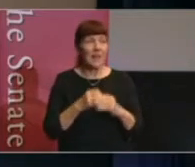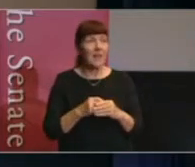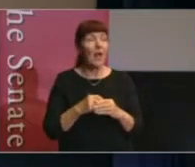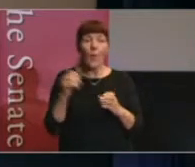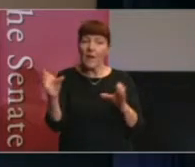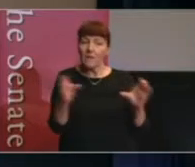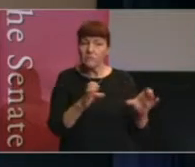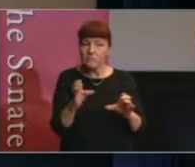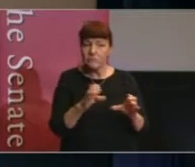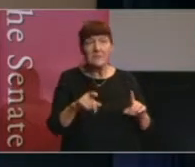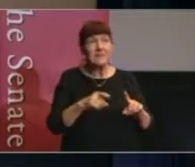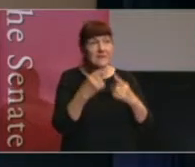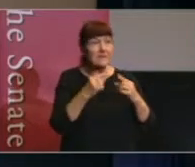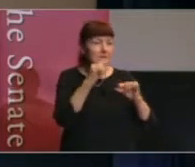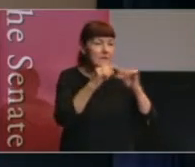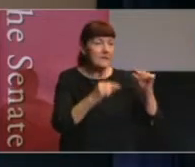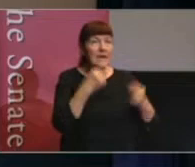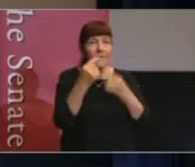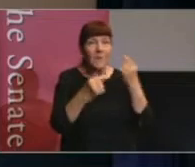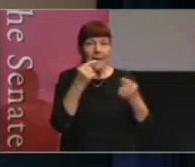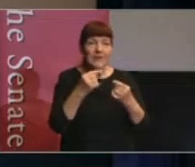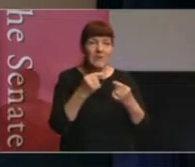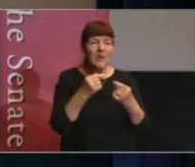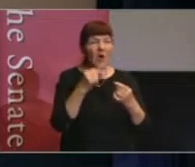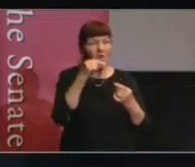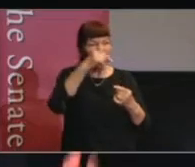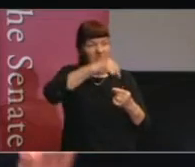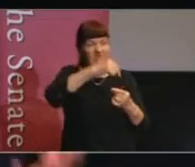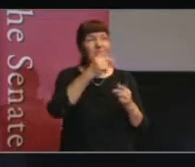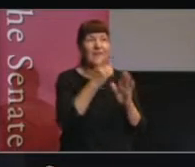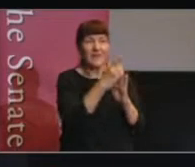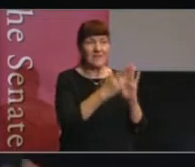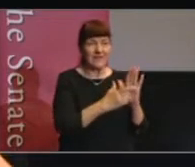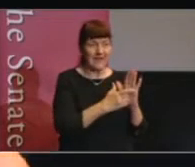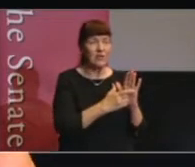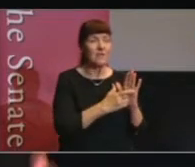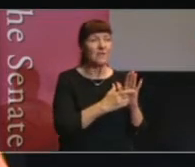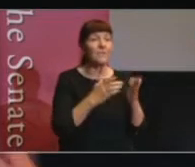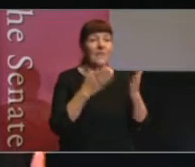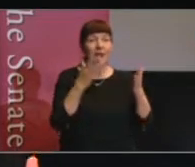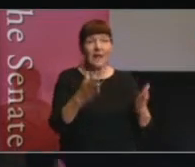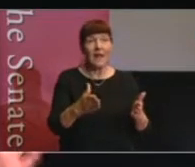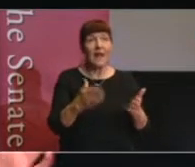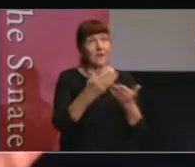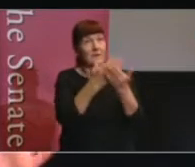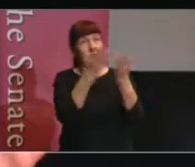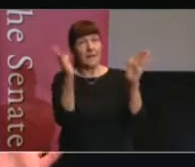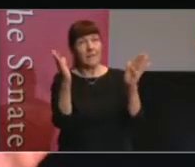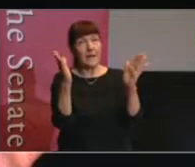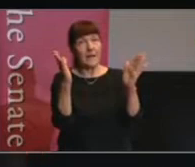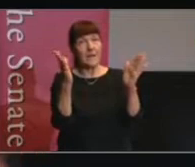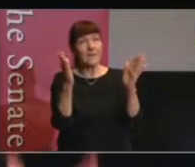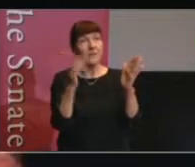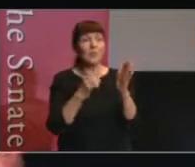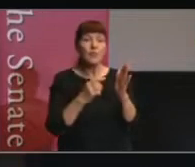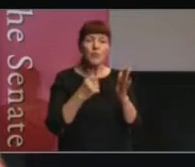together a lot of different bits of information about a piece of legislation and allow members of the public to kind of